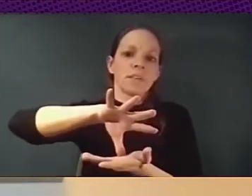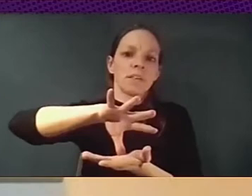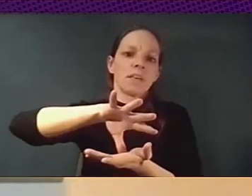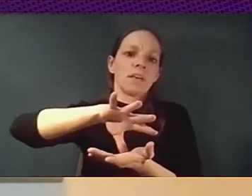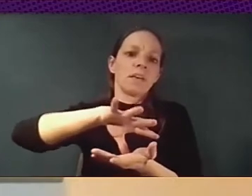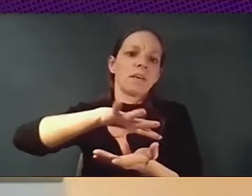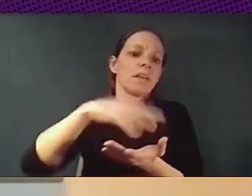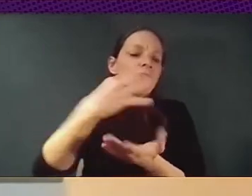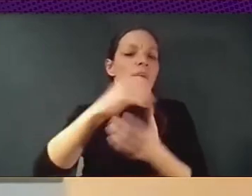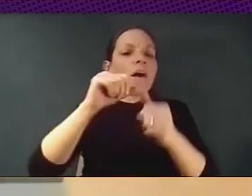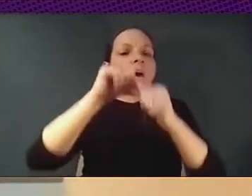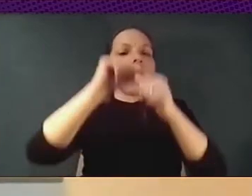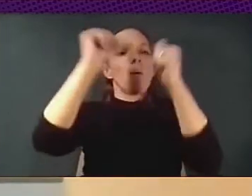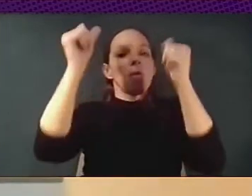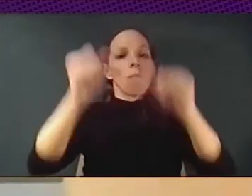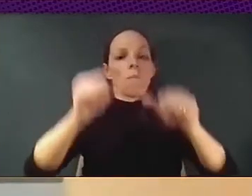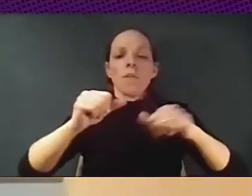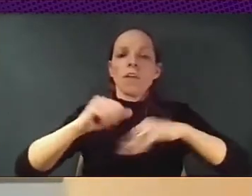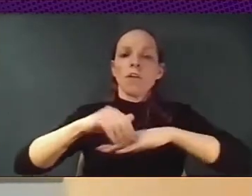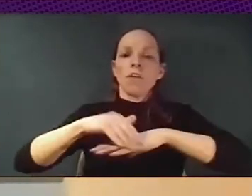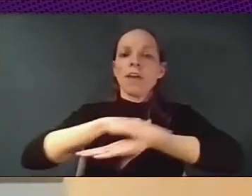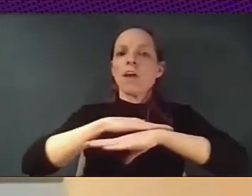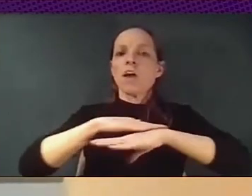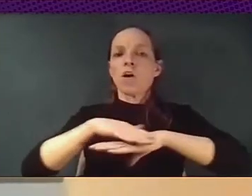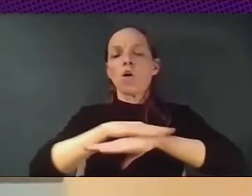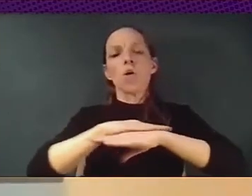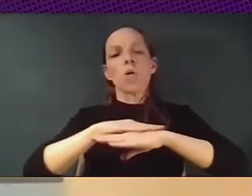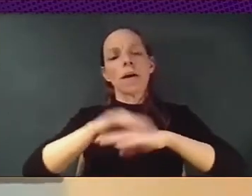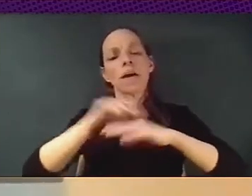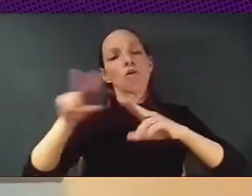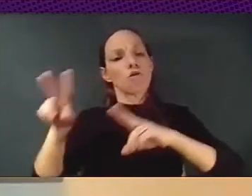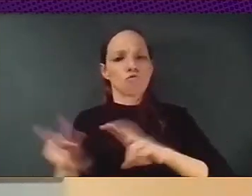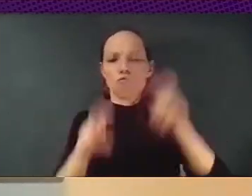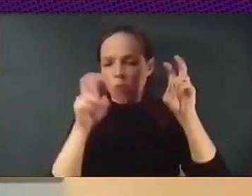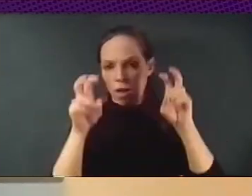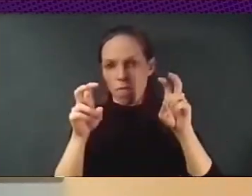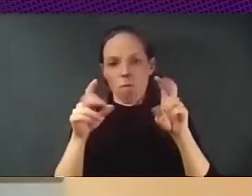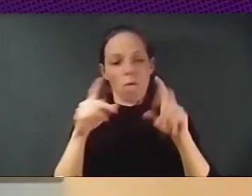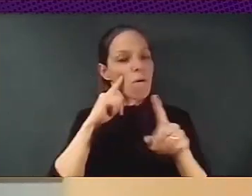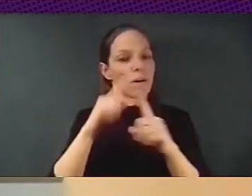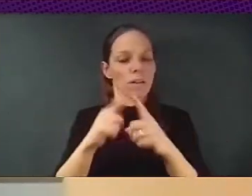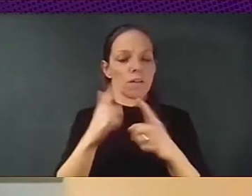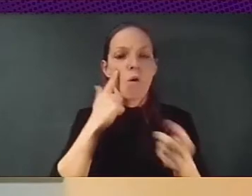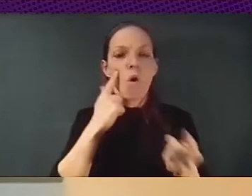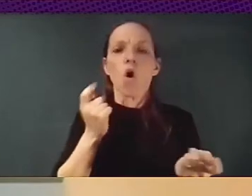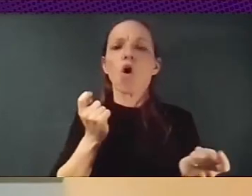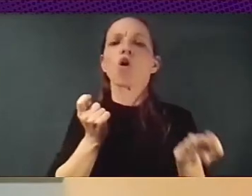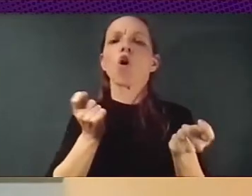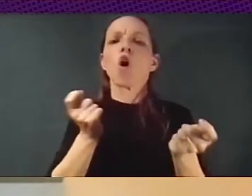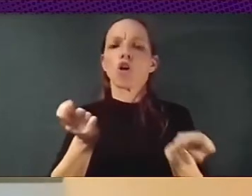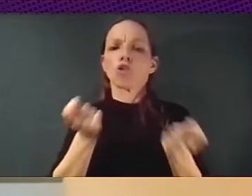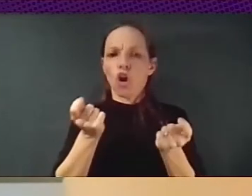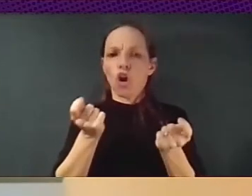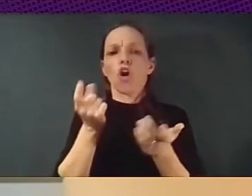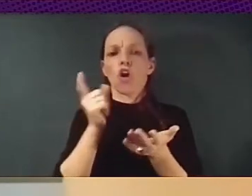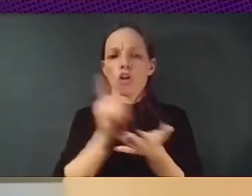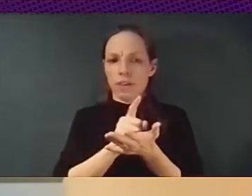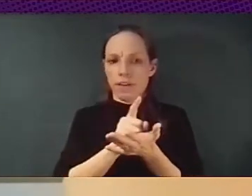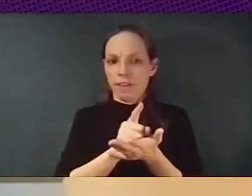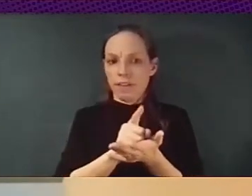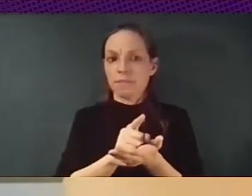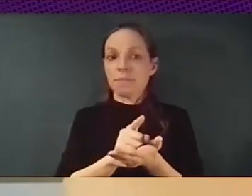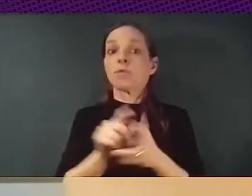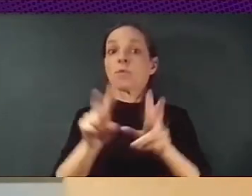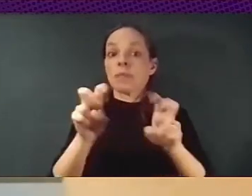claims back people control over a critical material and the critical infrastructure of our time. For us, it was